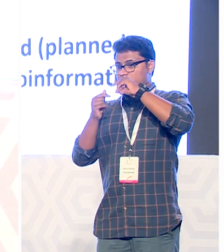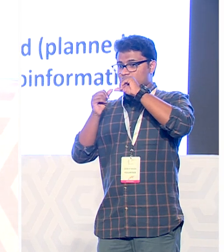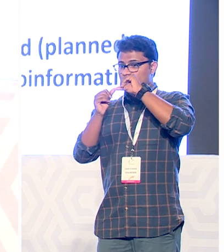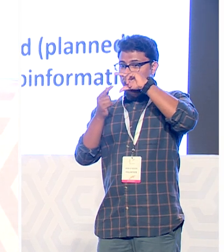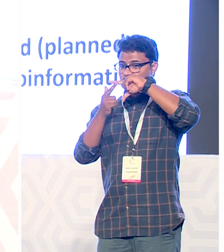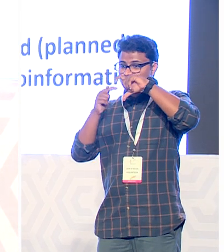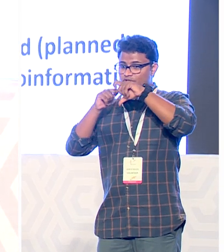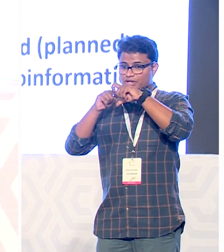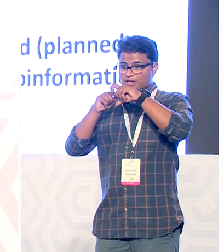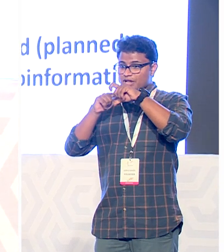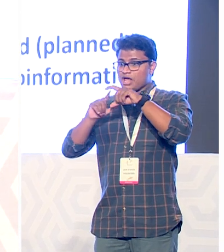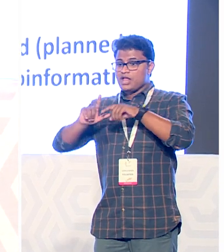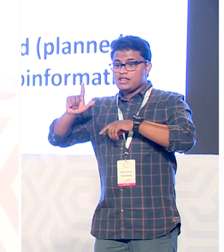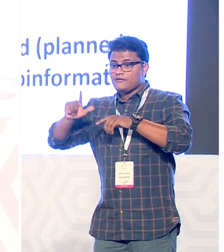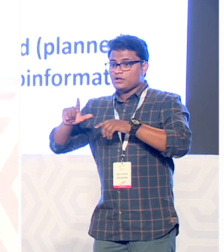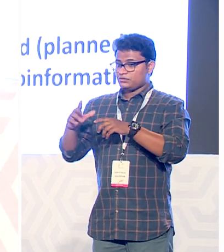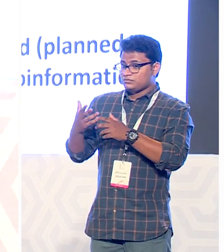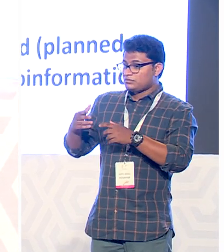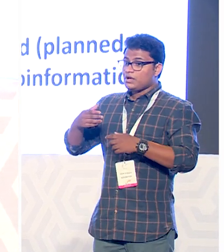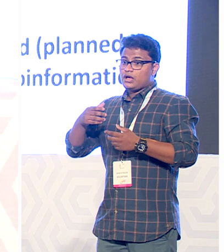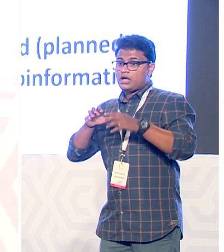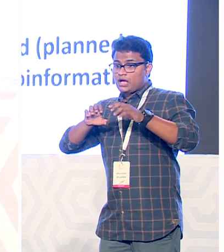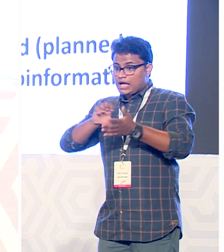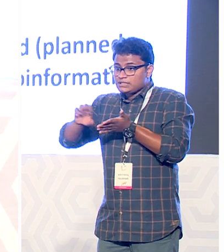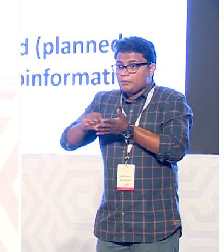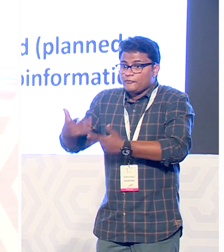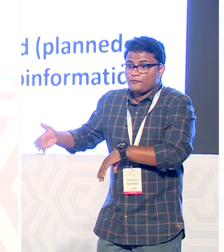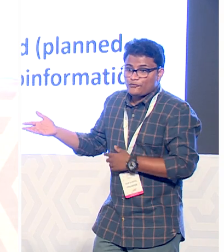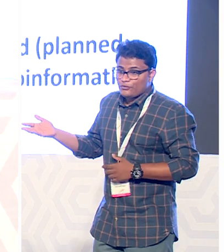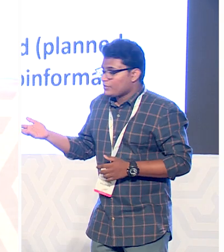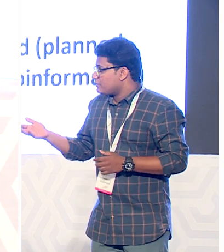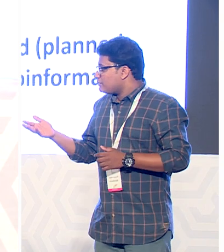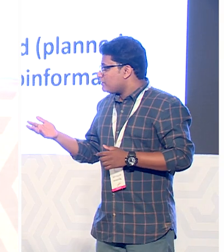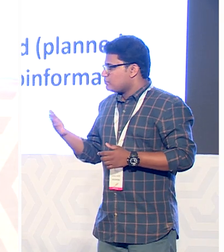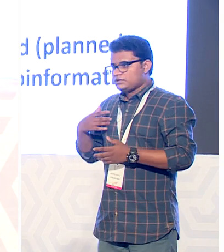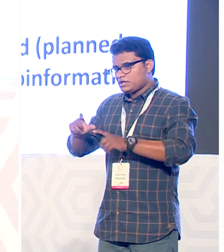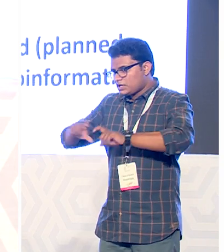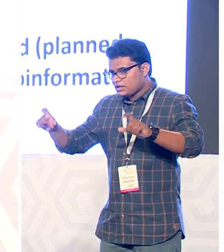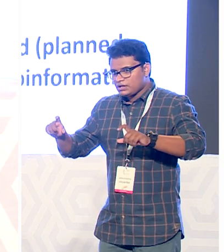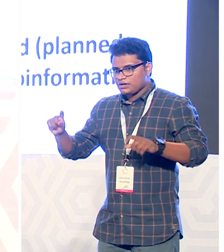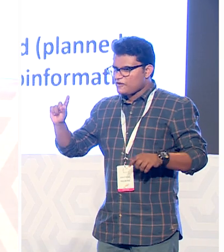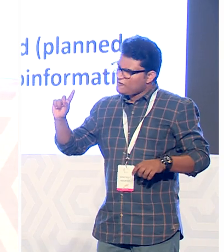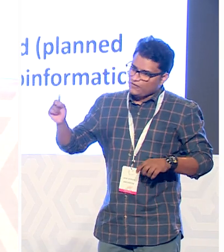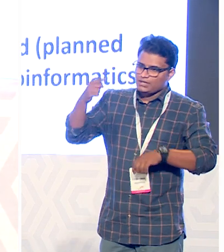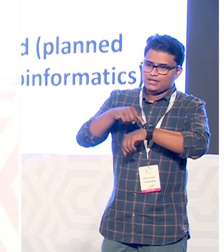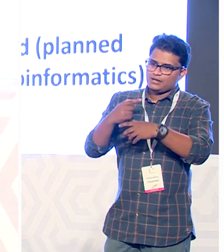exam for the post of an assistant professor and I cleared it in the first attempt